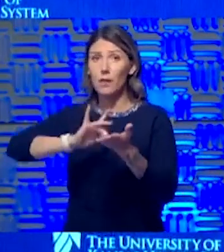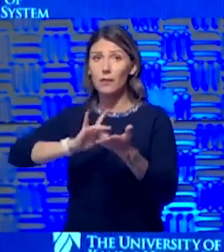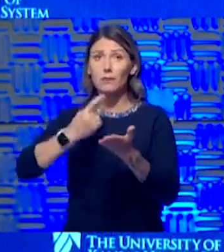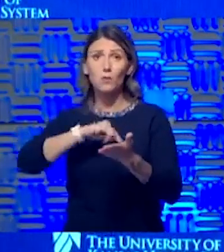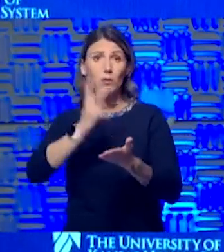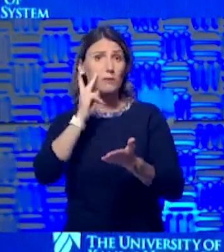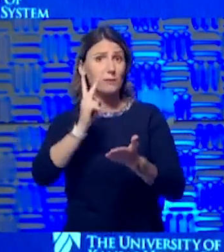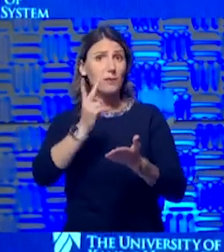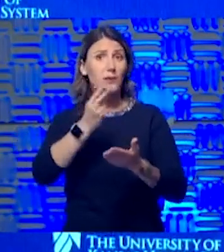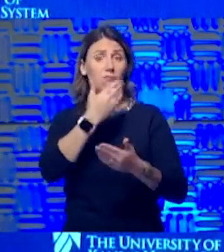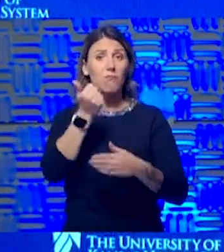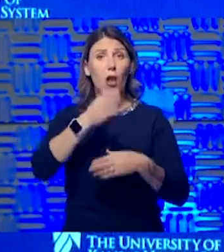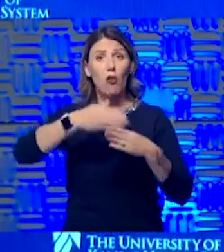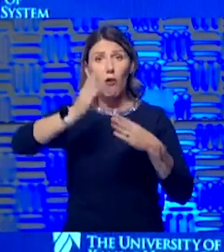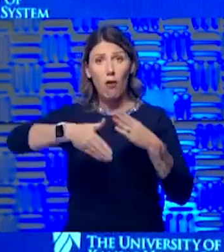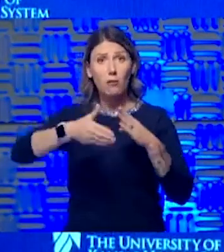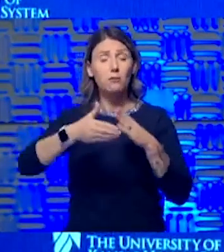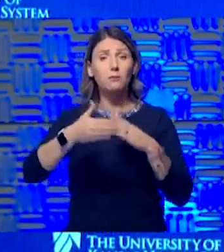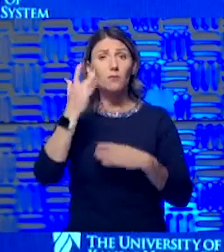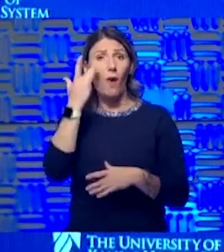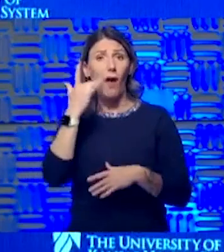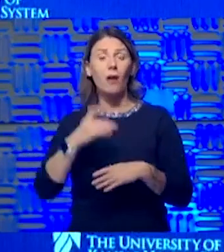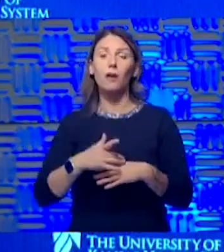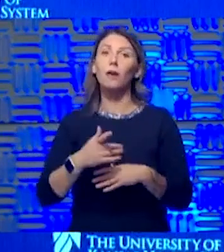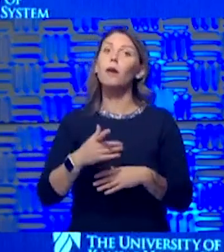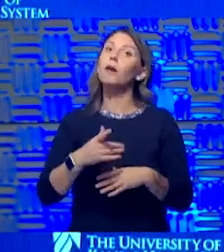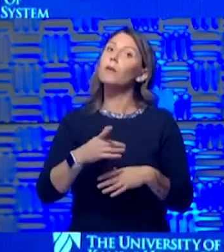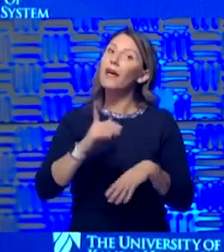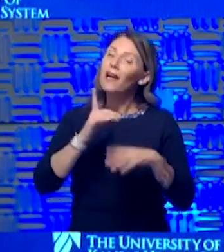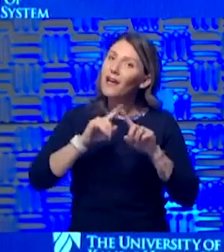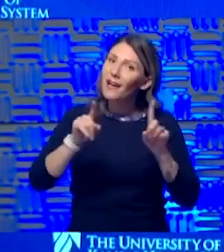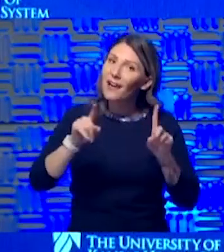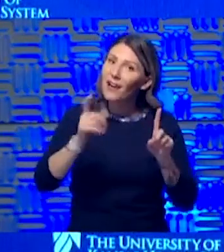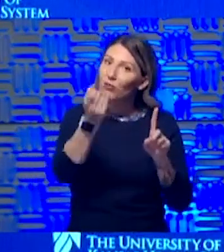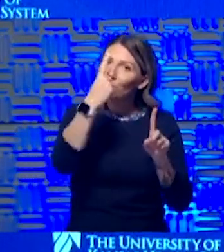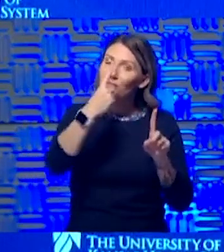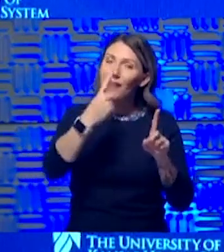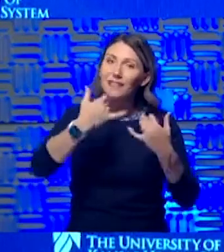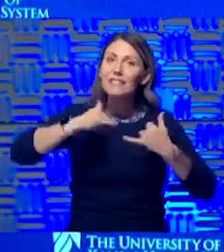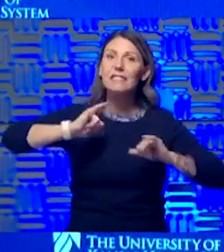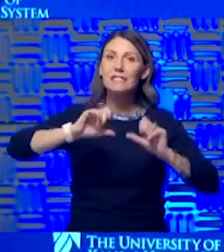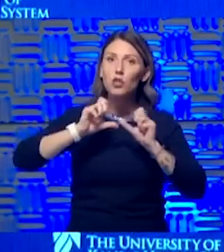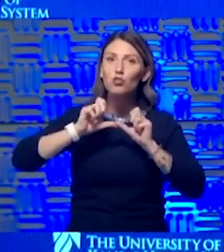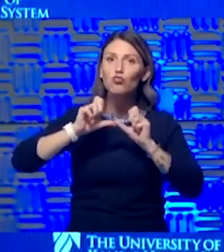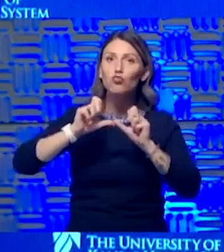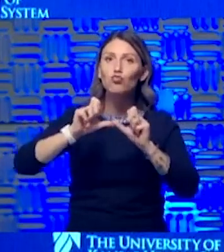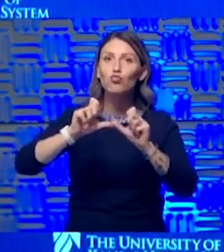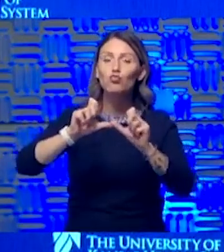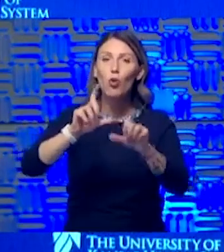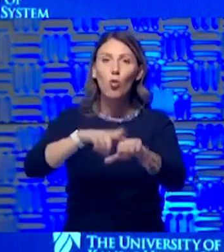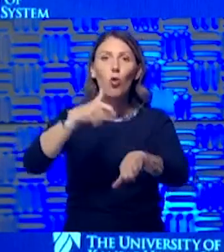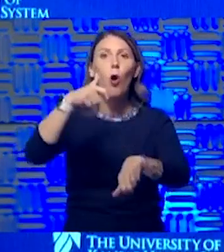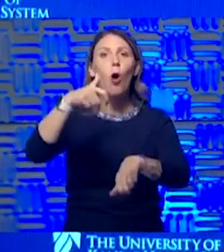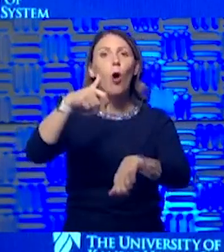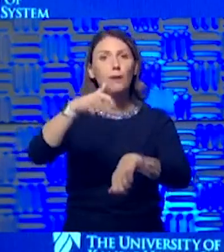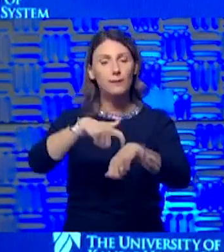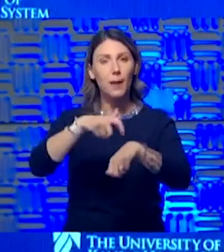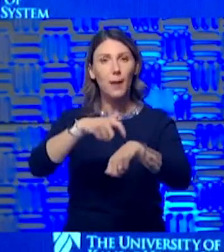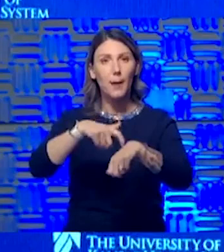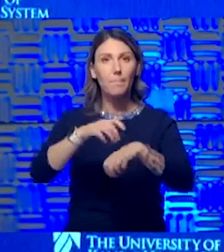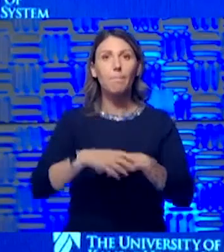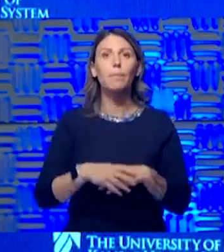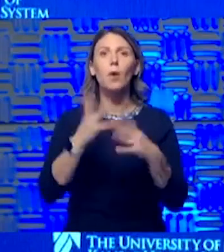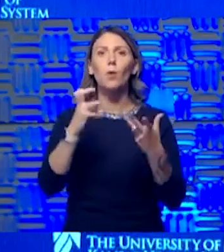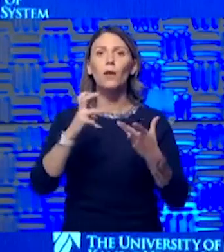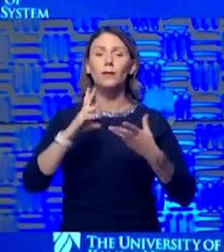outcomes because of it. We've got a long ways to go, but the information is coming out fast and furious. I want to tell